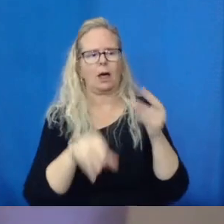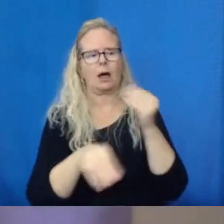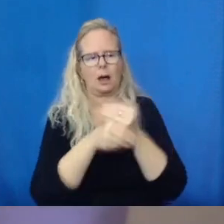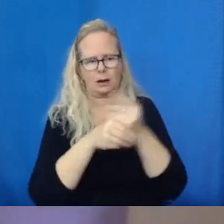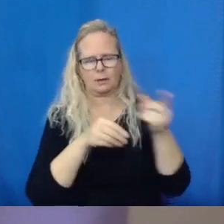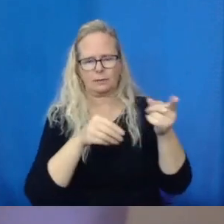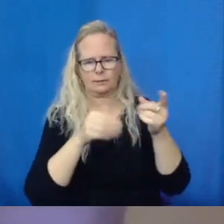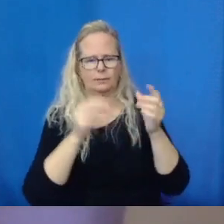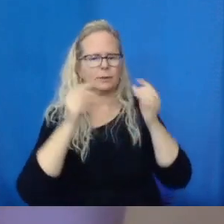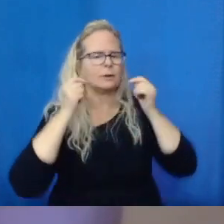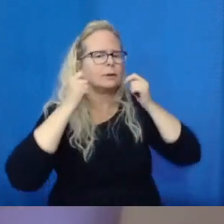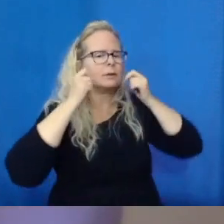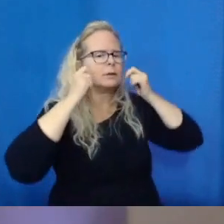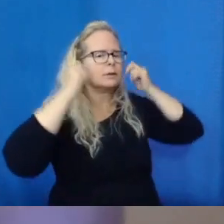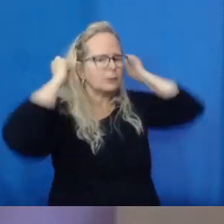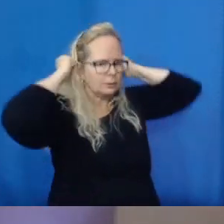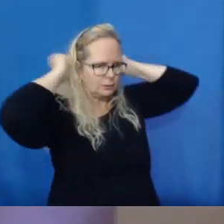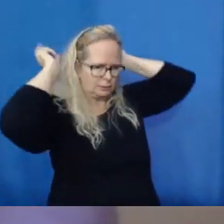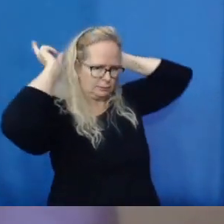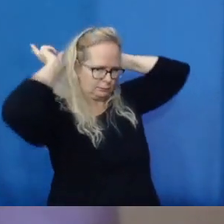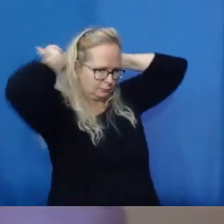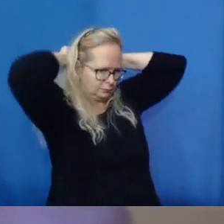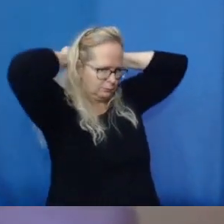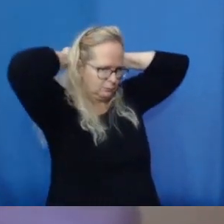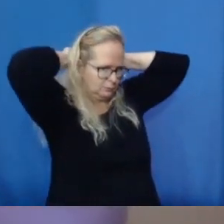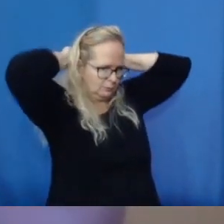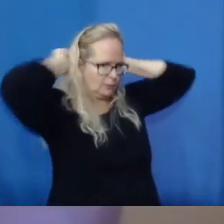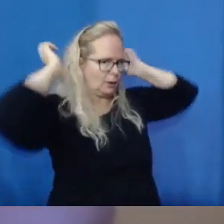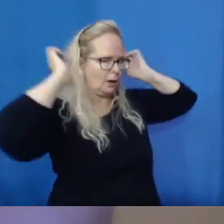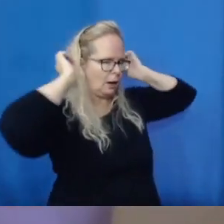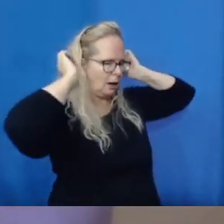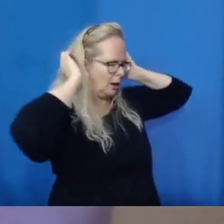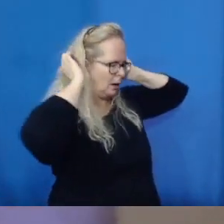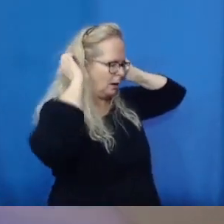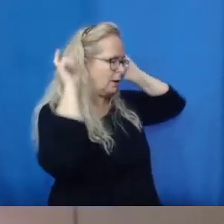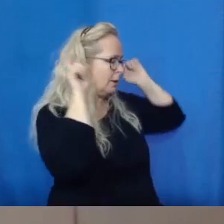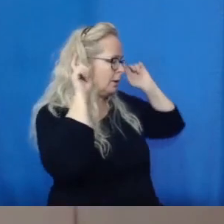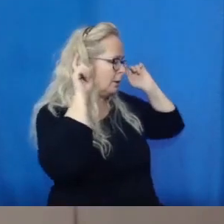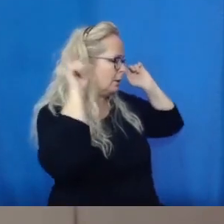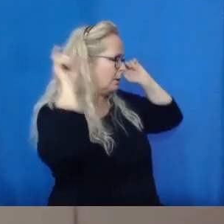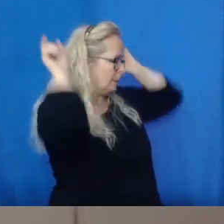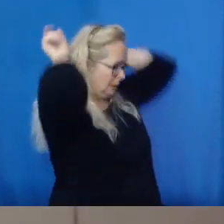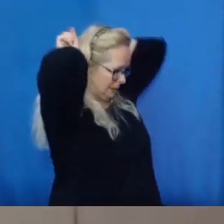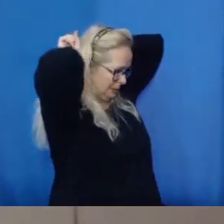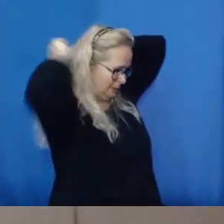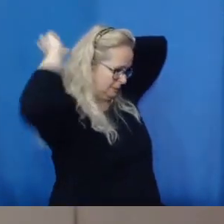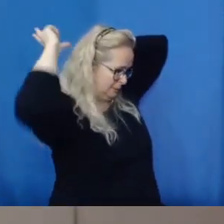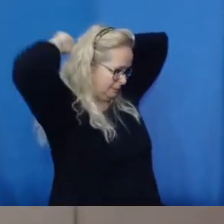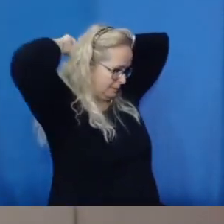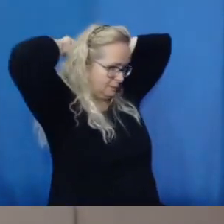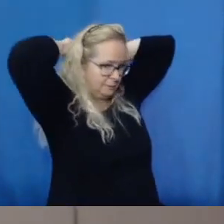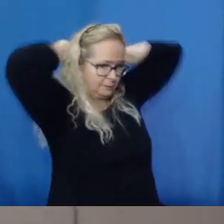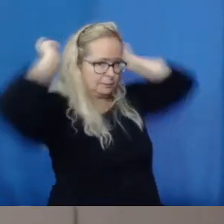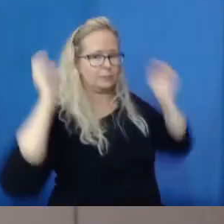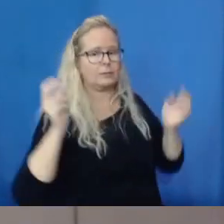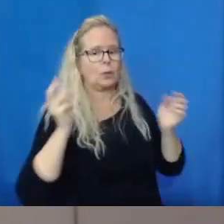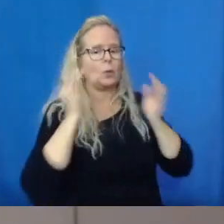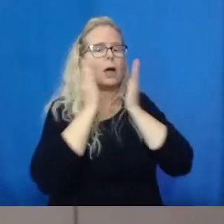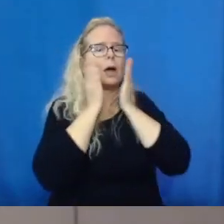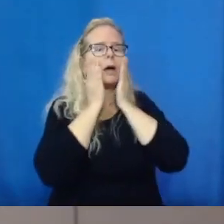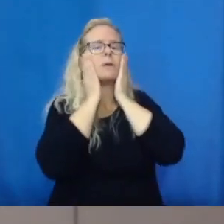if I blow out, I really don't feel anything leaking out. So that is certainly an option to improve the fit of that mask.